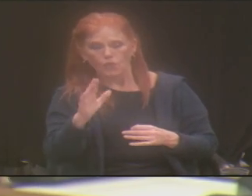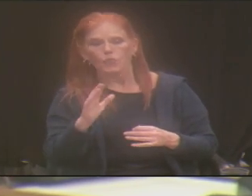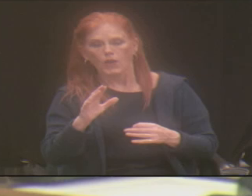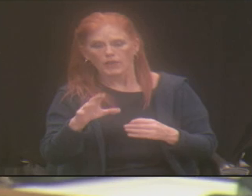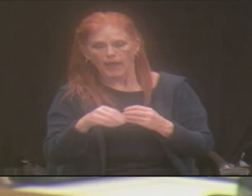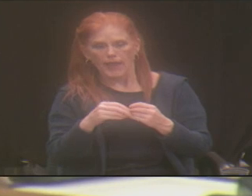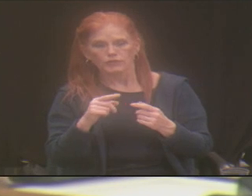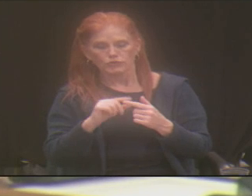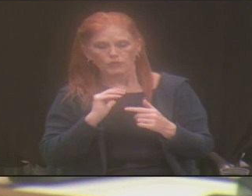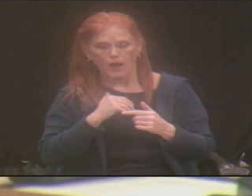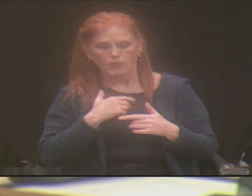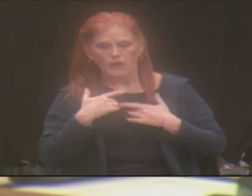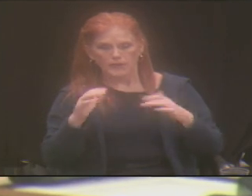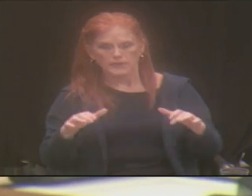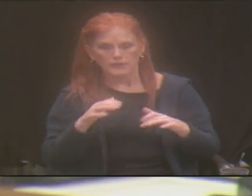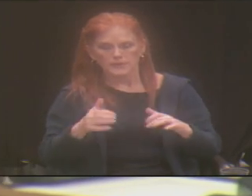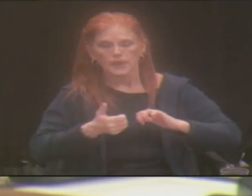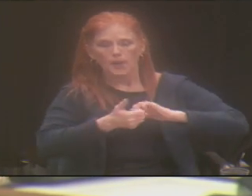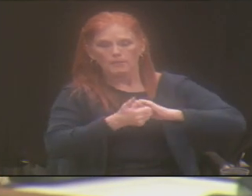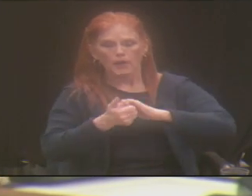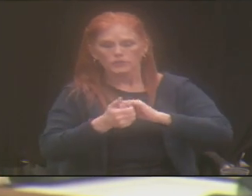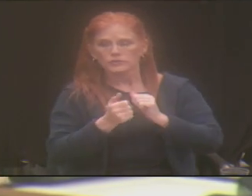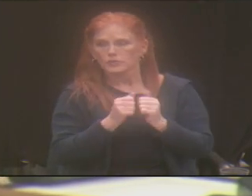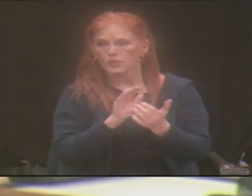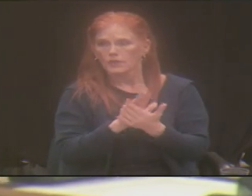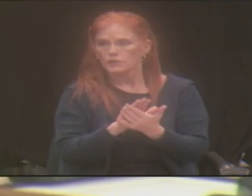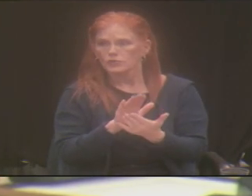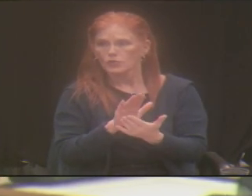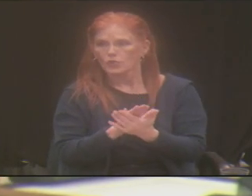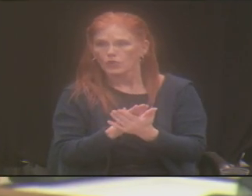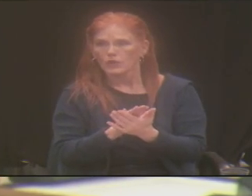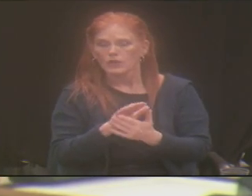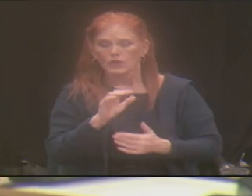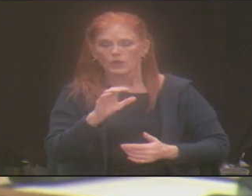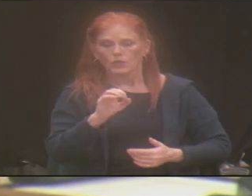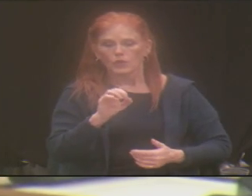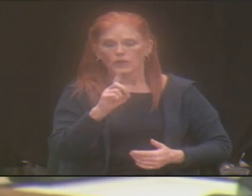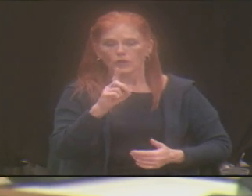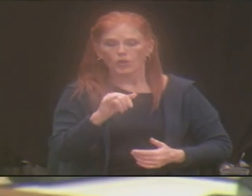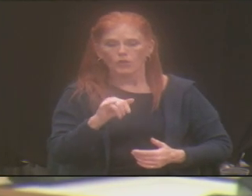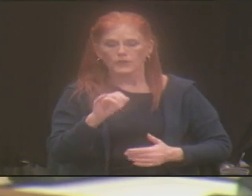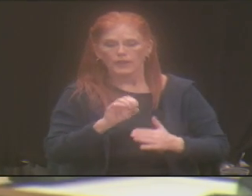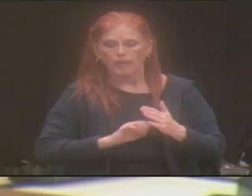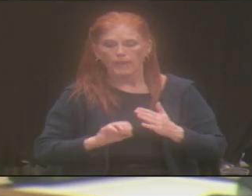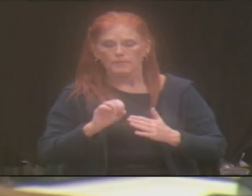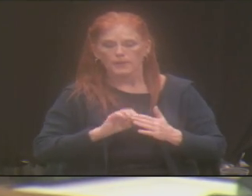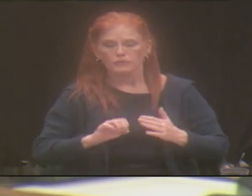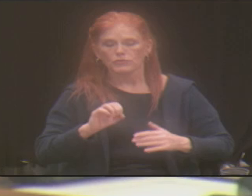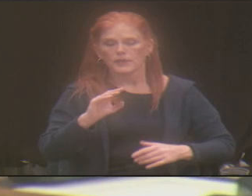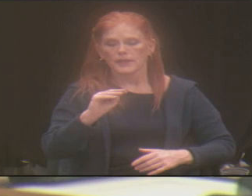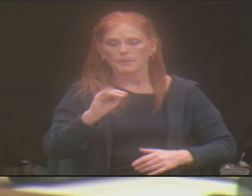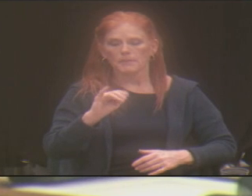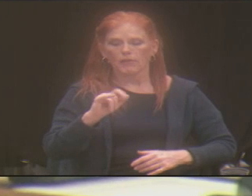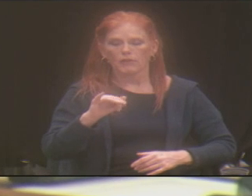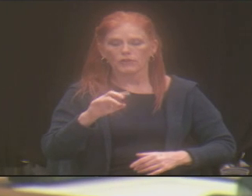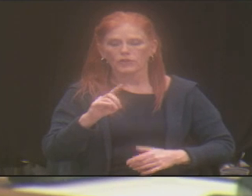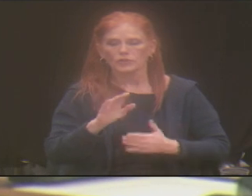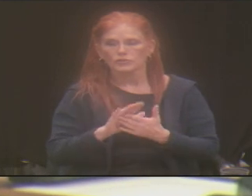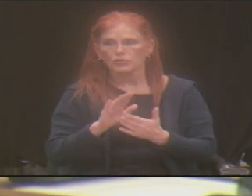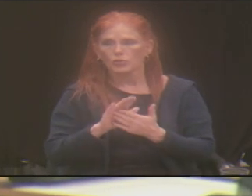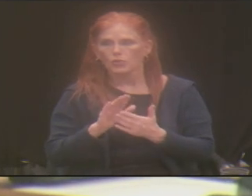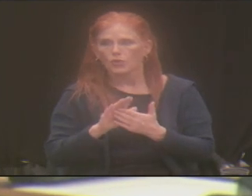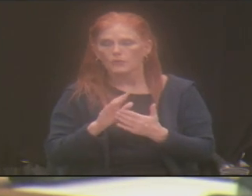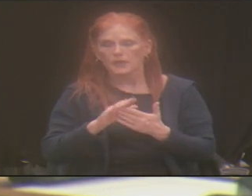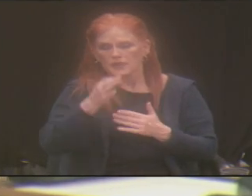our partnerships with schools. We are a partnership with Cody Elementary School in the Millard School District because they're right up the